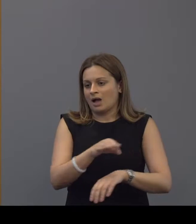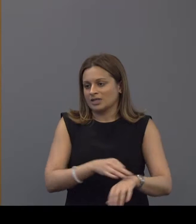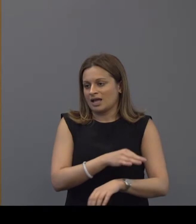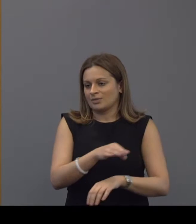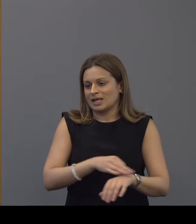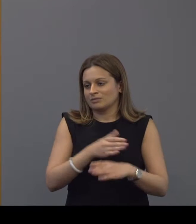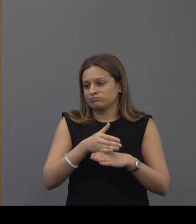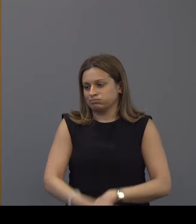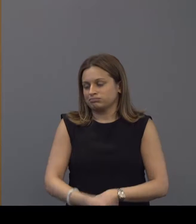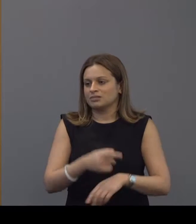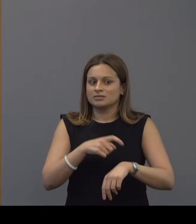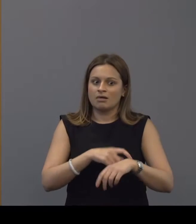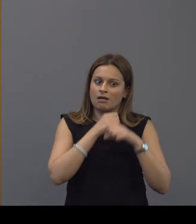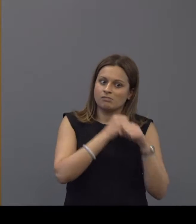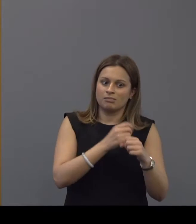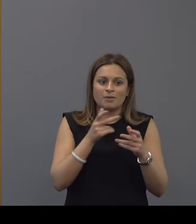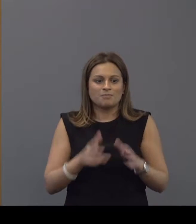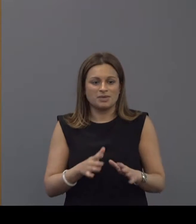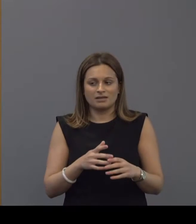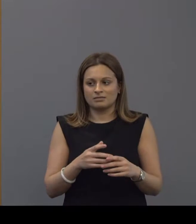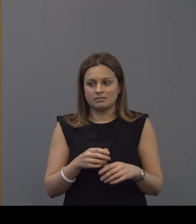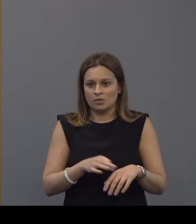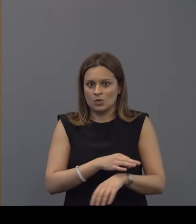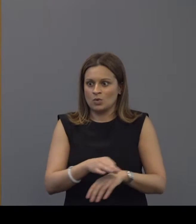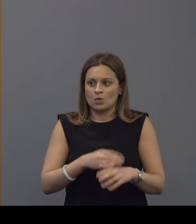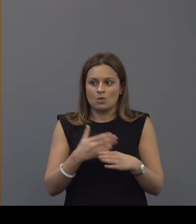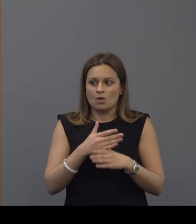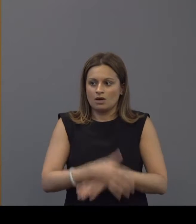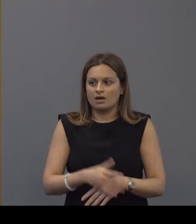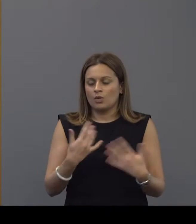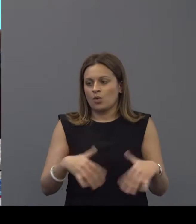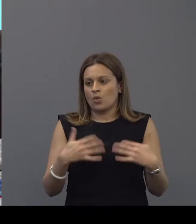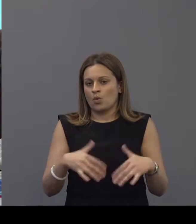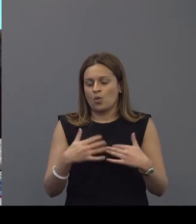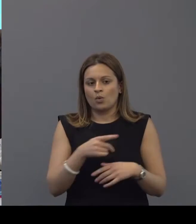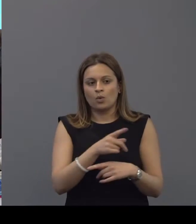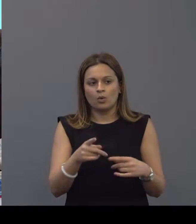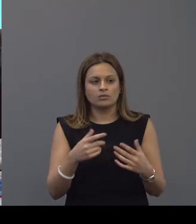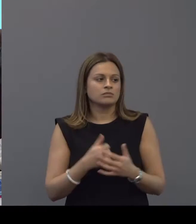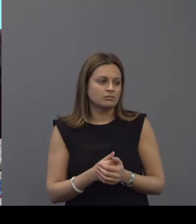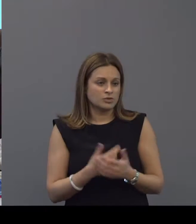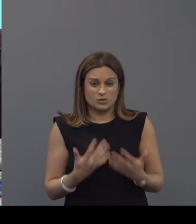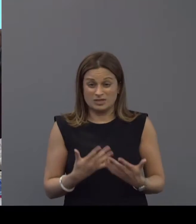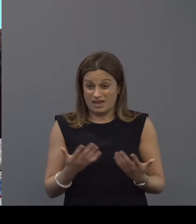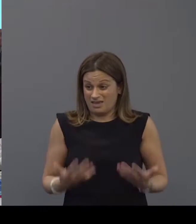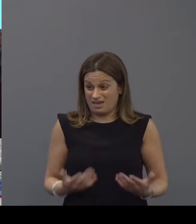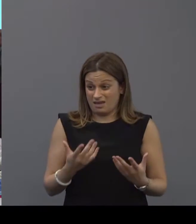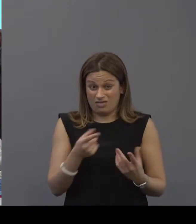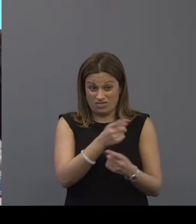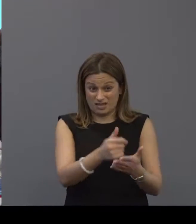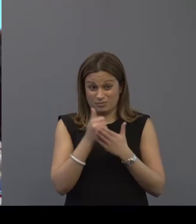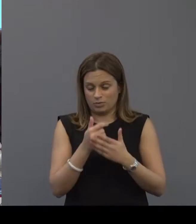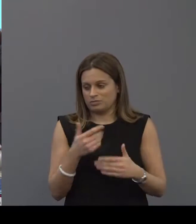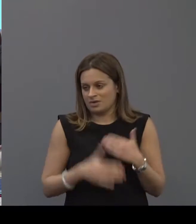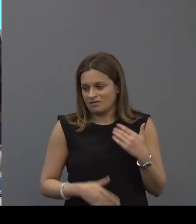the um the the the time commitment they've put in over and above has been really quite extraordinary and i don't think we would be here today without the